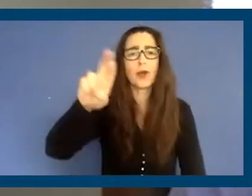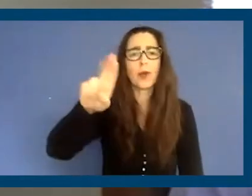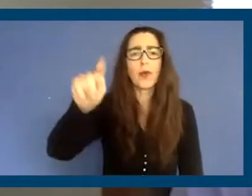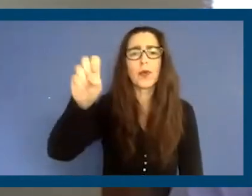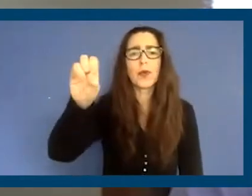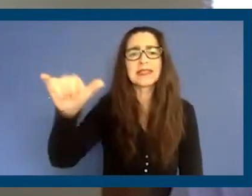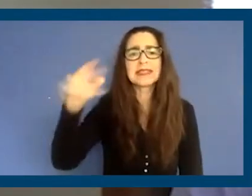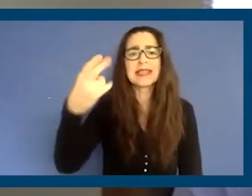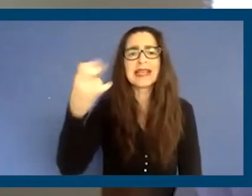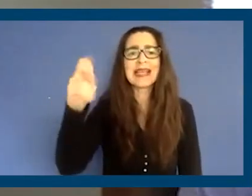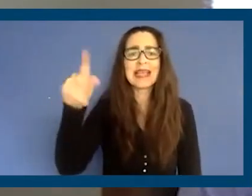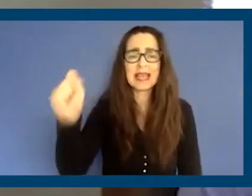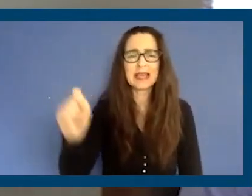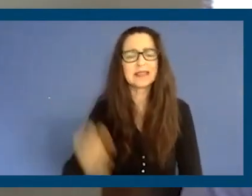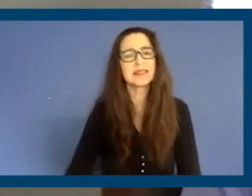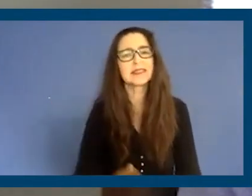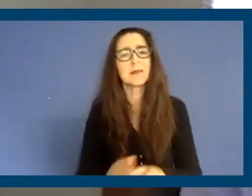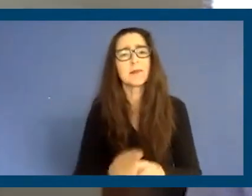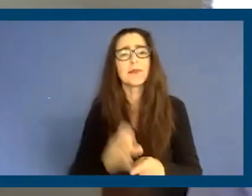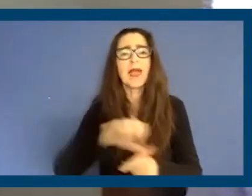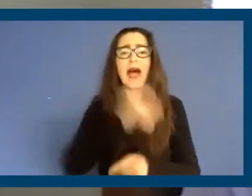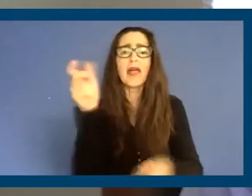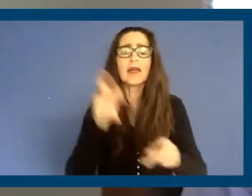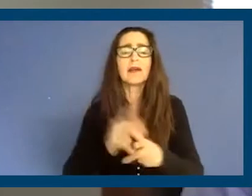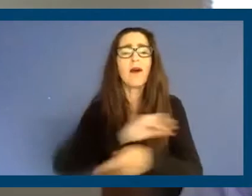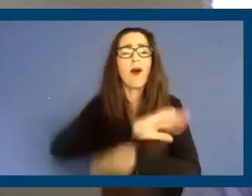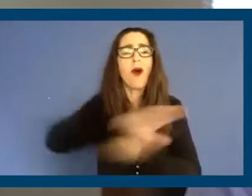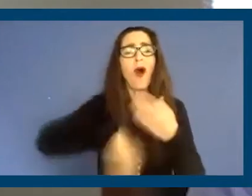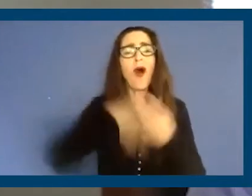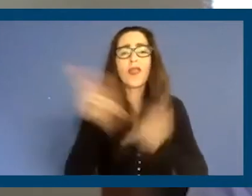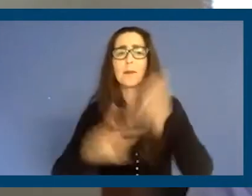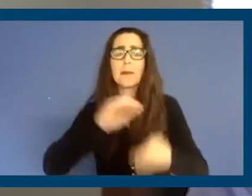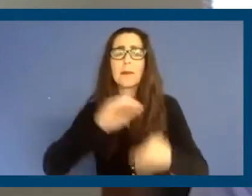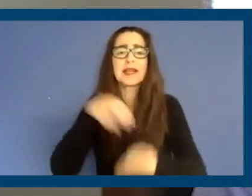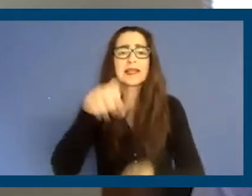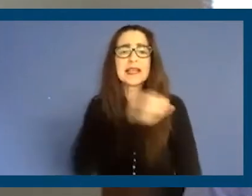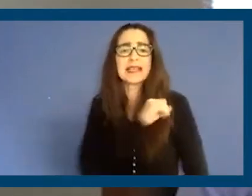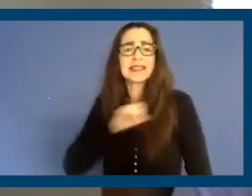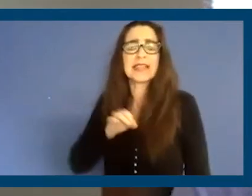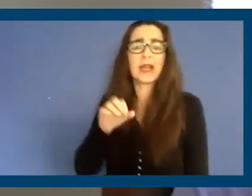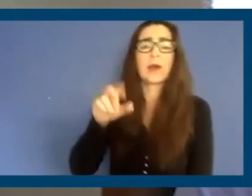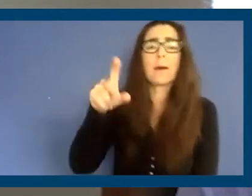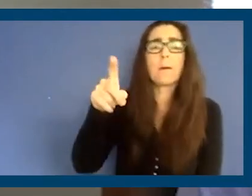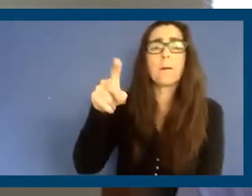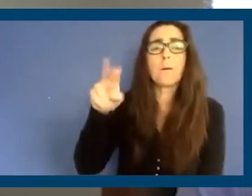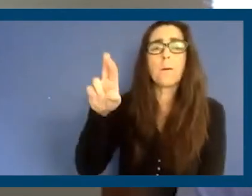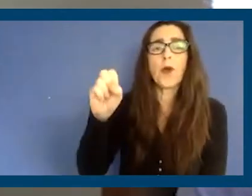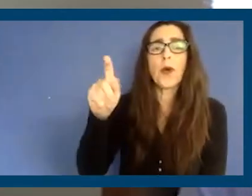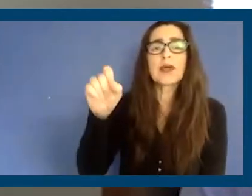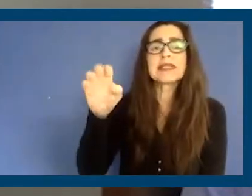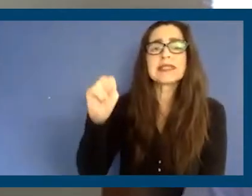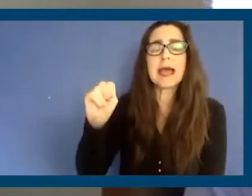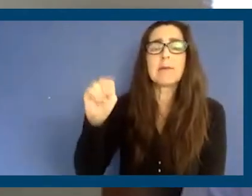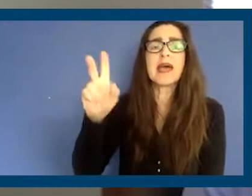fellow colleague, future colleague, Senate Pro Temp, Kevin DeLeon, and of course, tenants rights